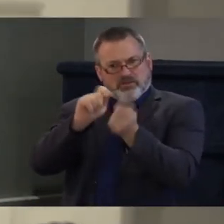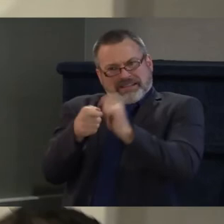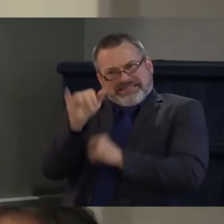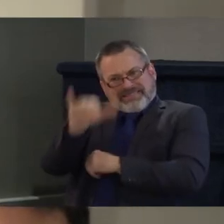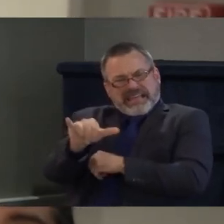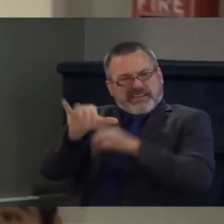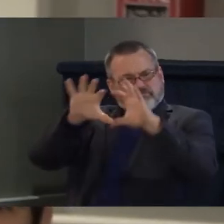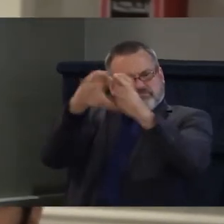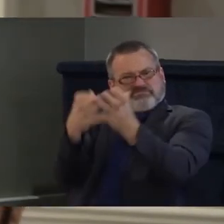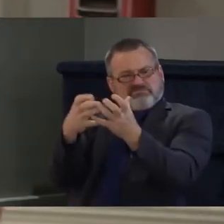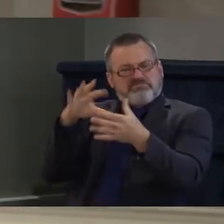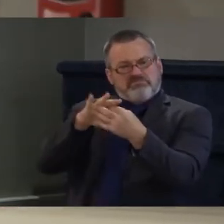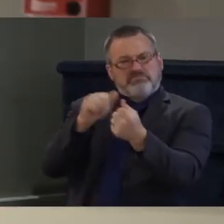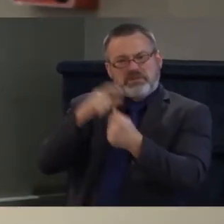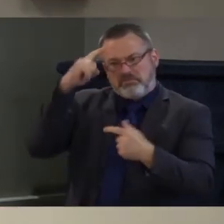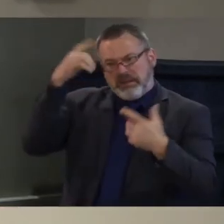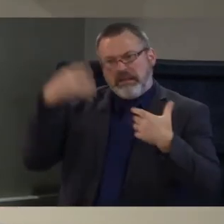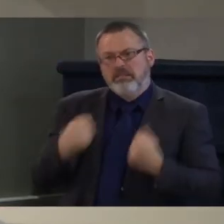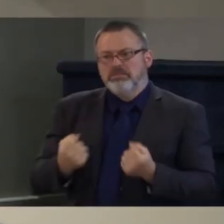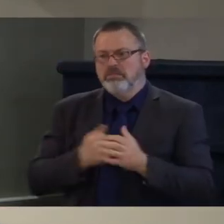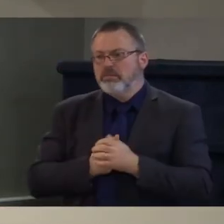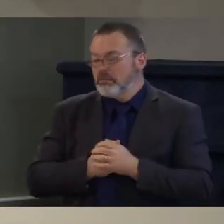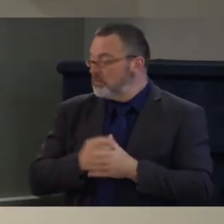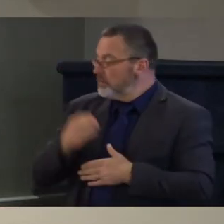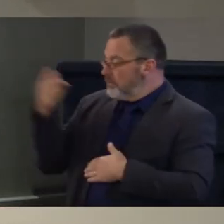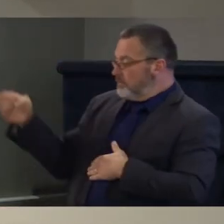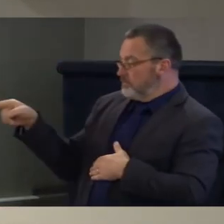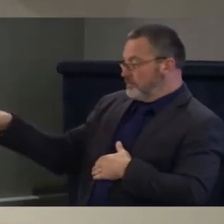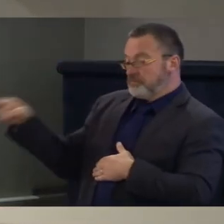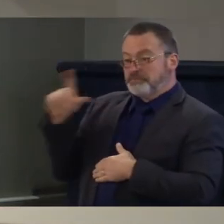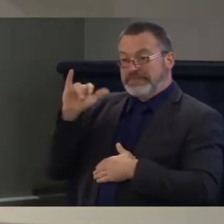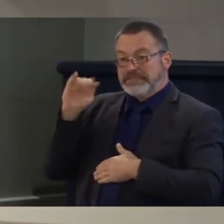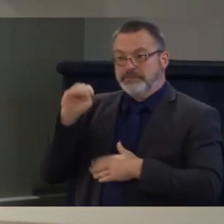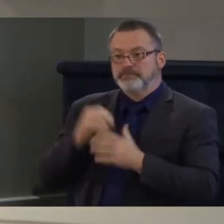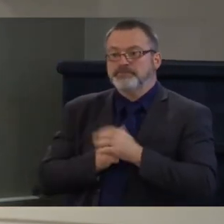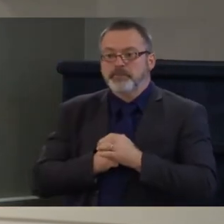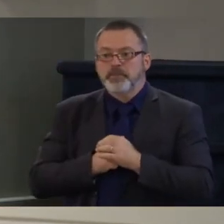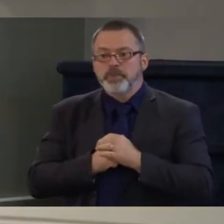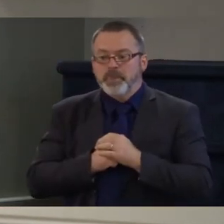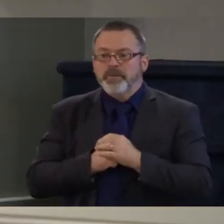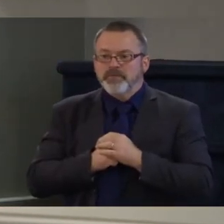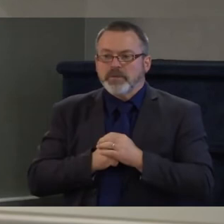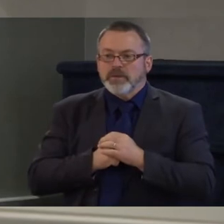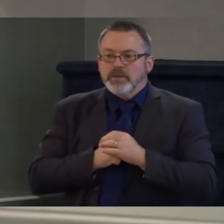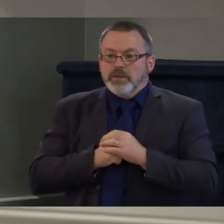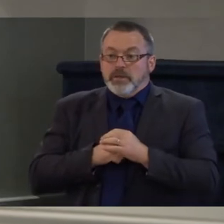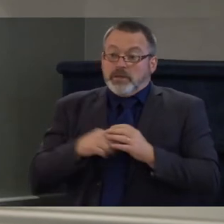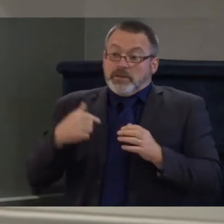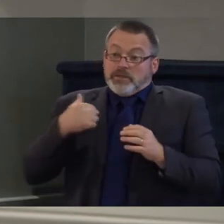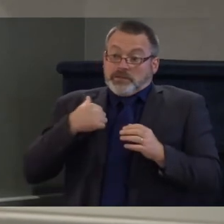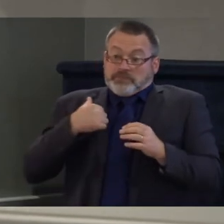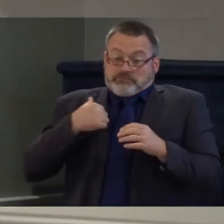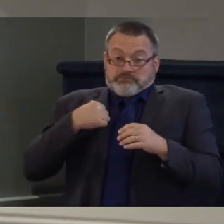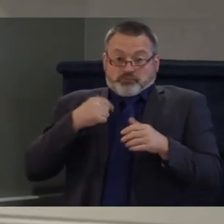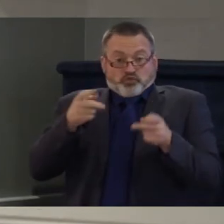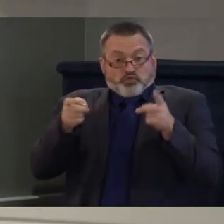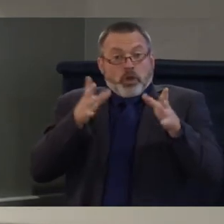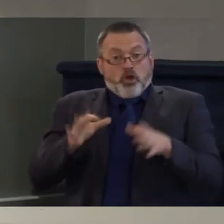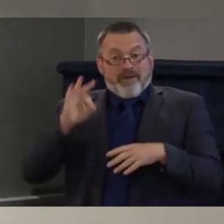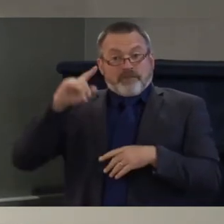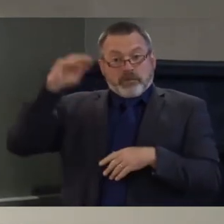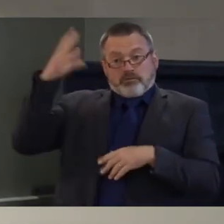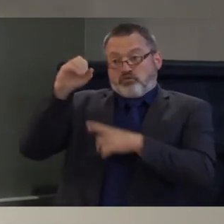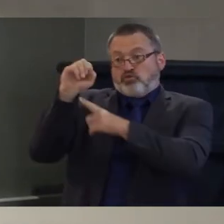wow um well my current position is i'm the director of solar energy at a home energy company so i